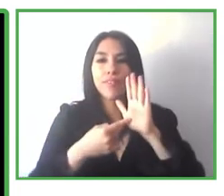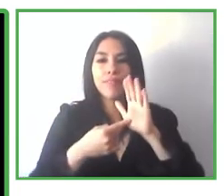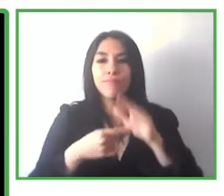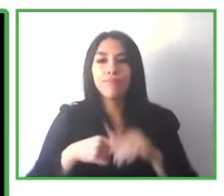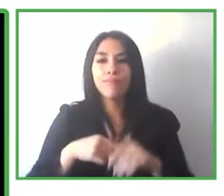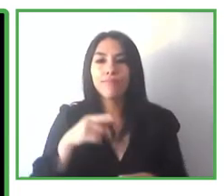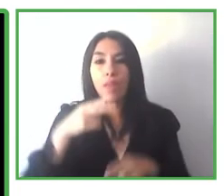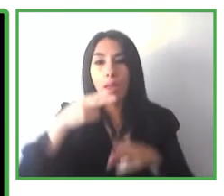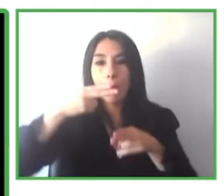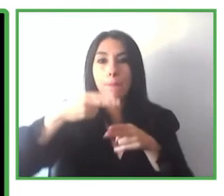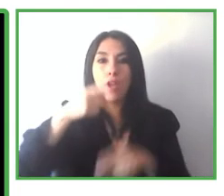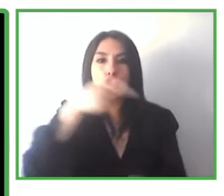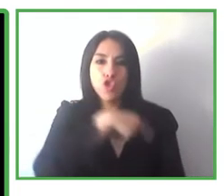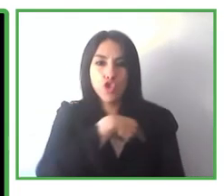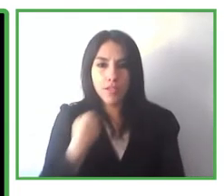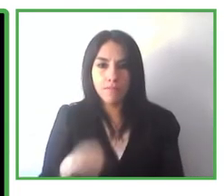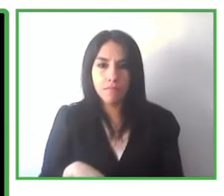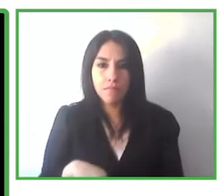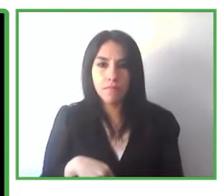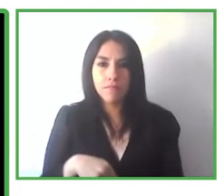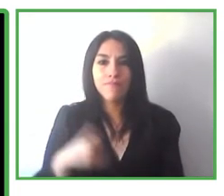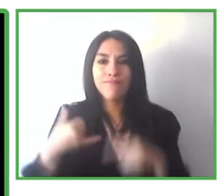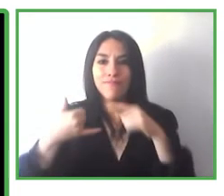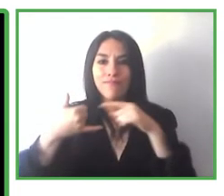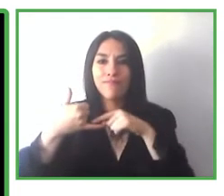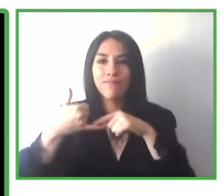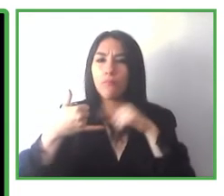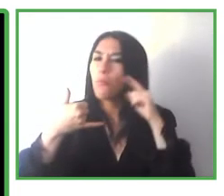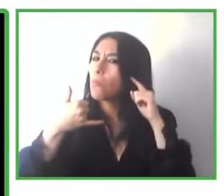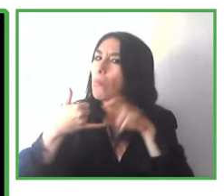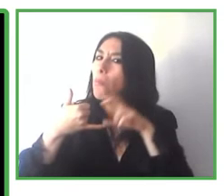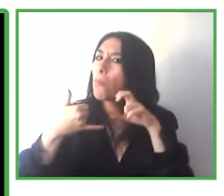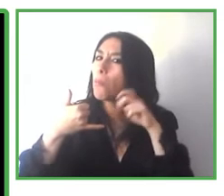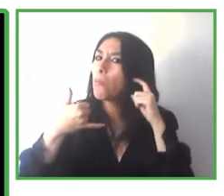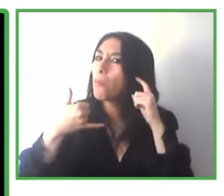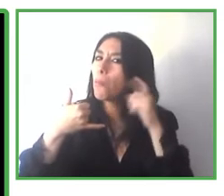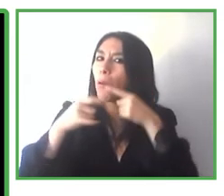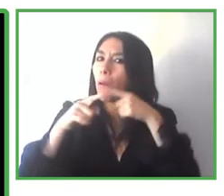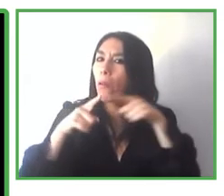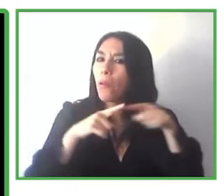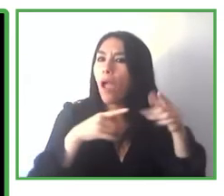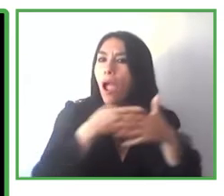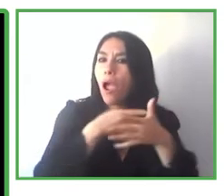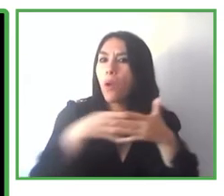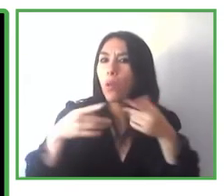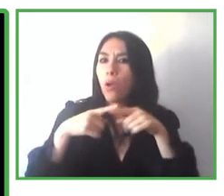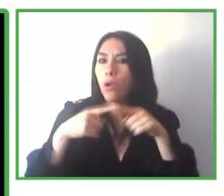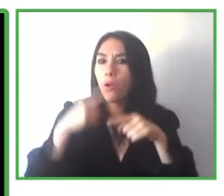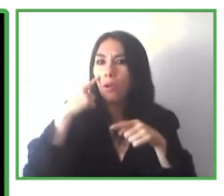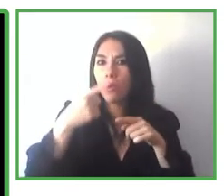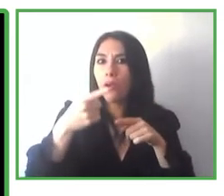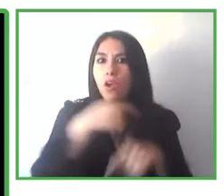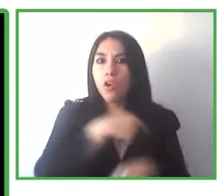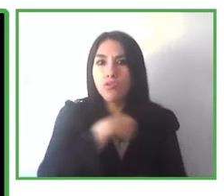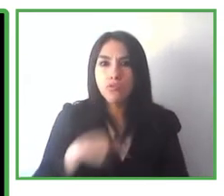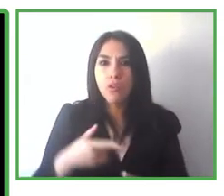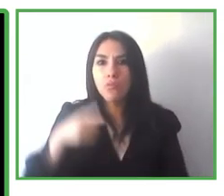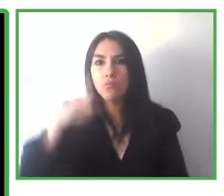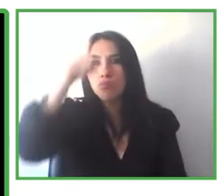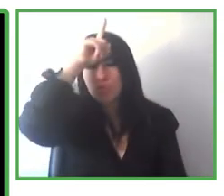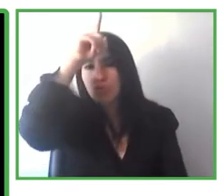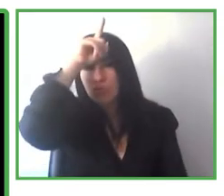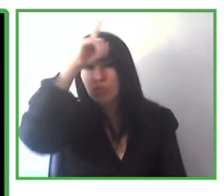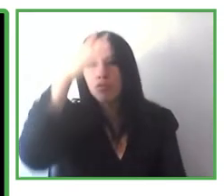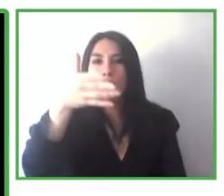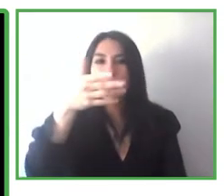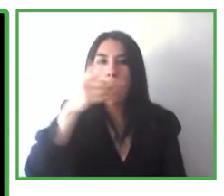So I have to trust that she's speaking in Japanese, but we can do it in Hebrew, in Korean,